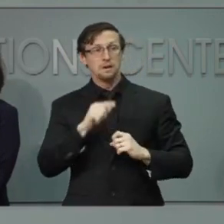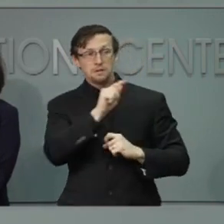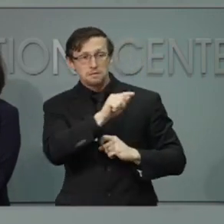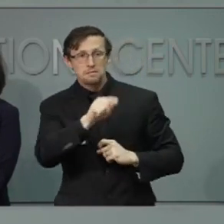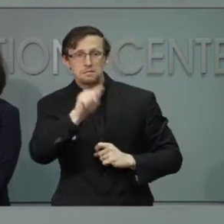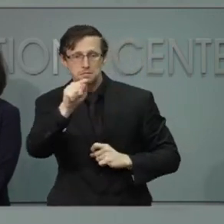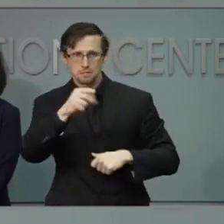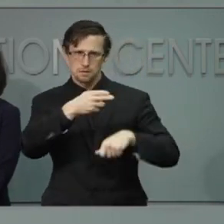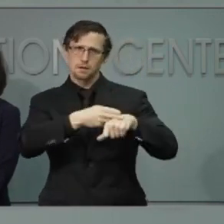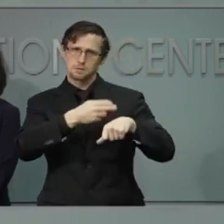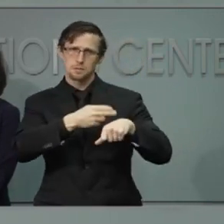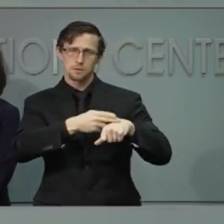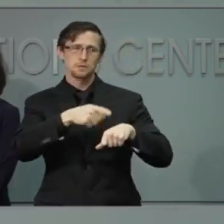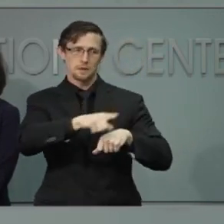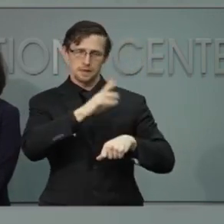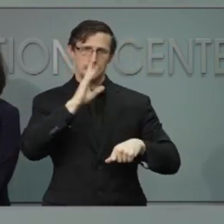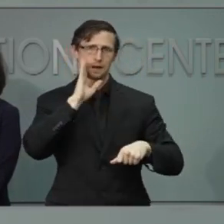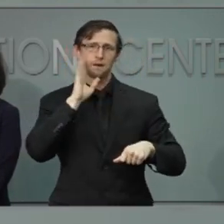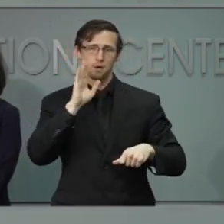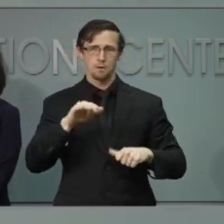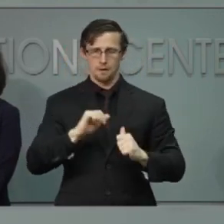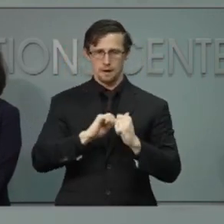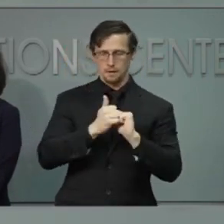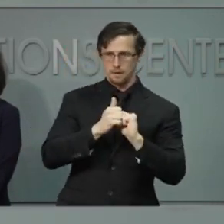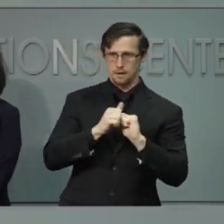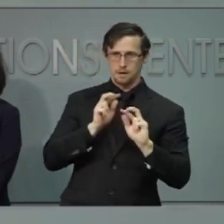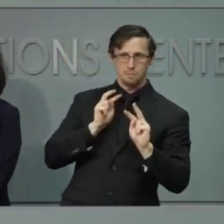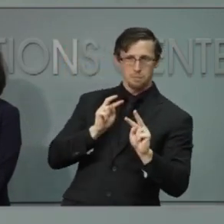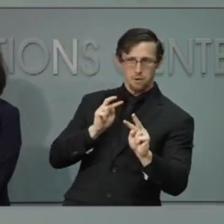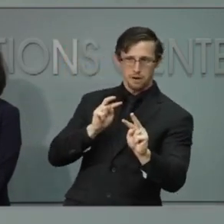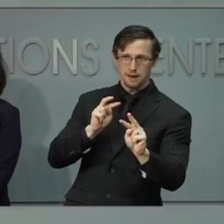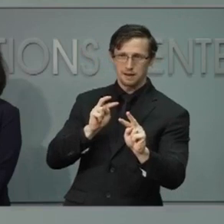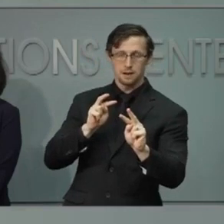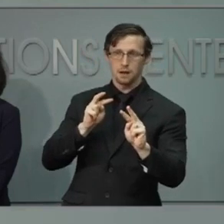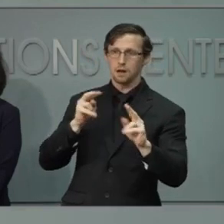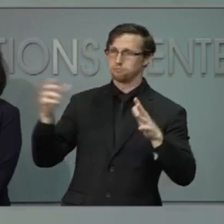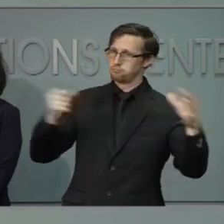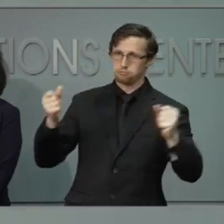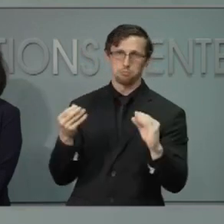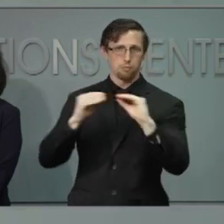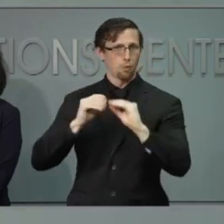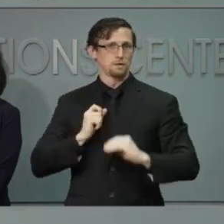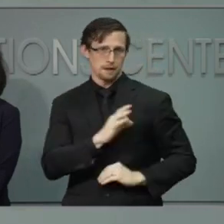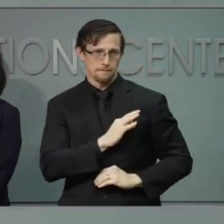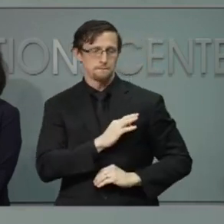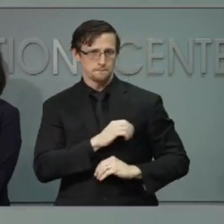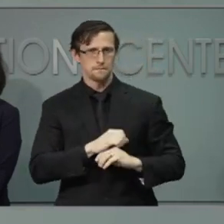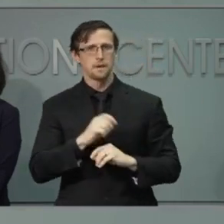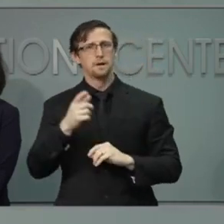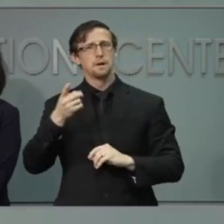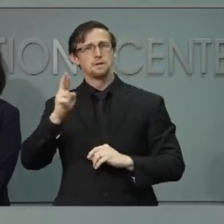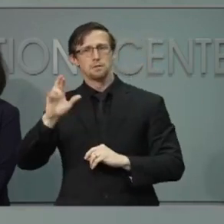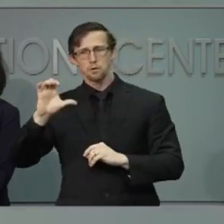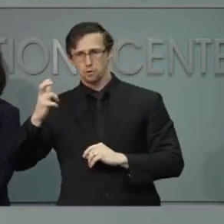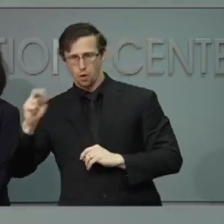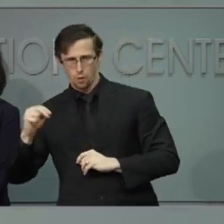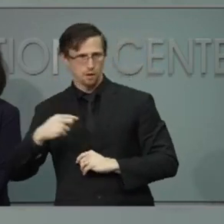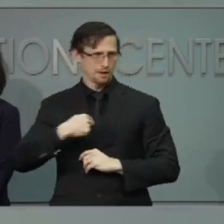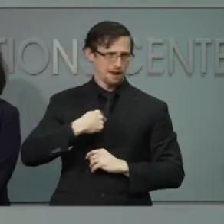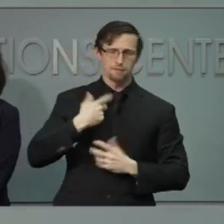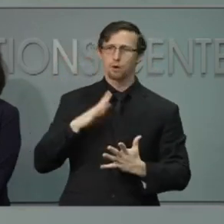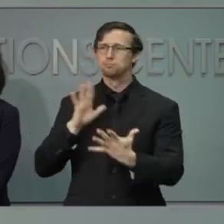go into their surge mode. And Dr. Cohen has been talking with them on a frequent basis and I've been talking with them as well.